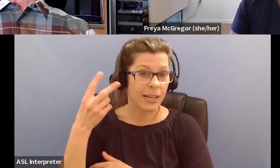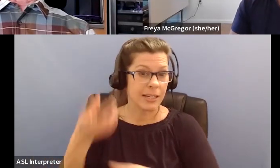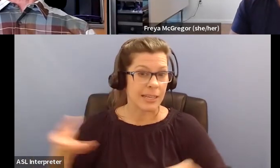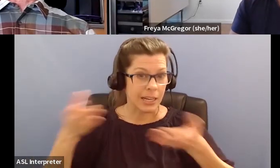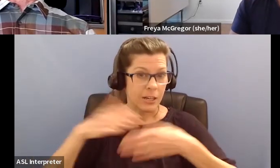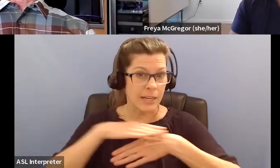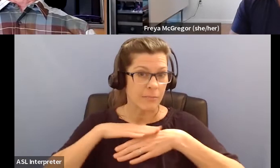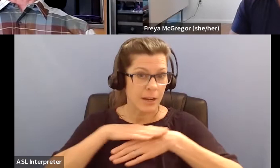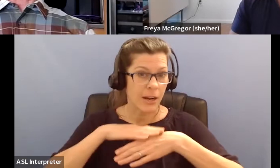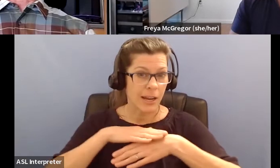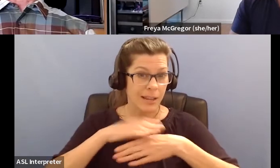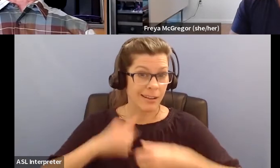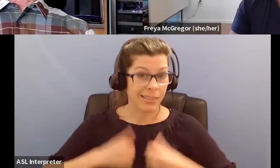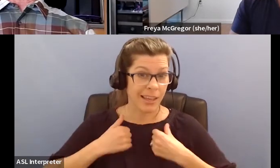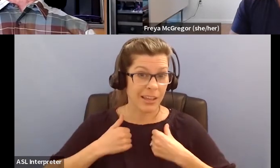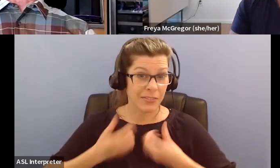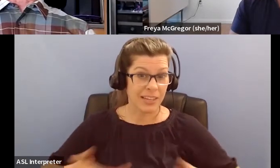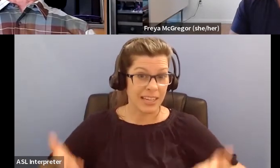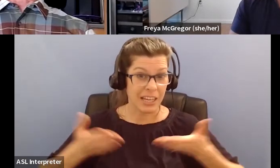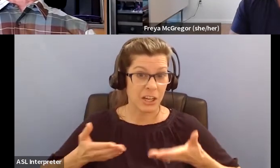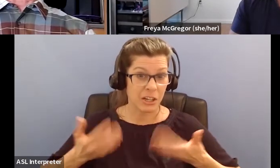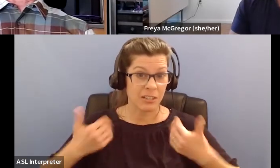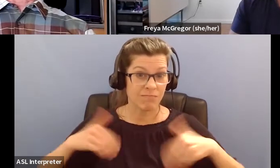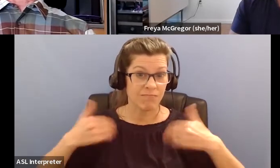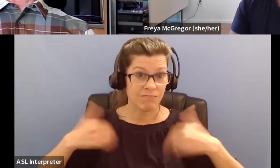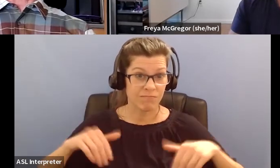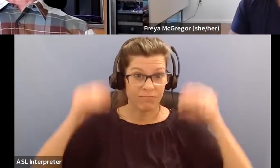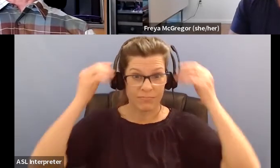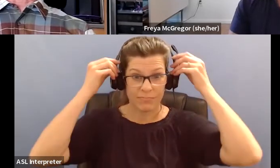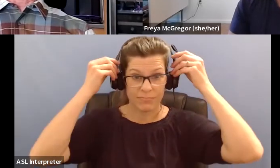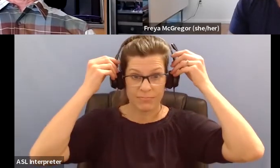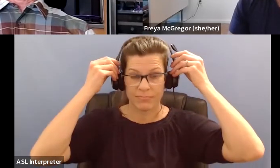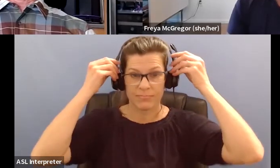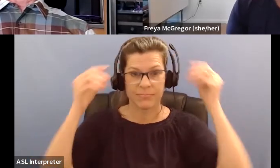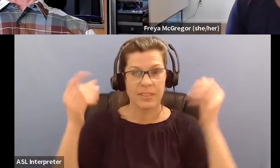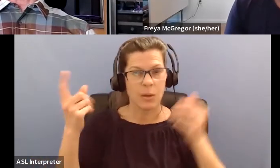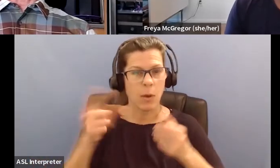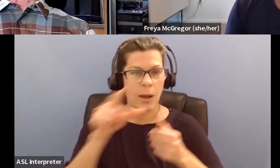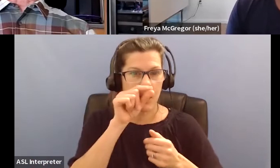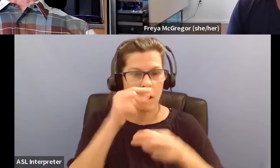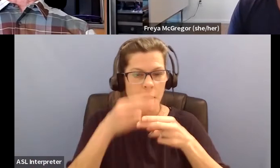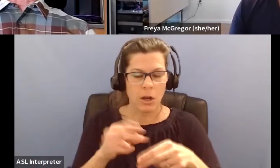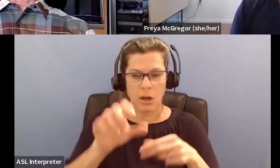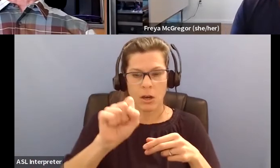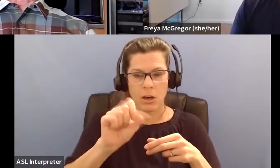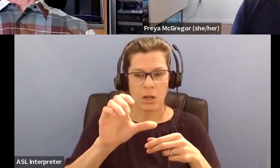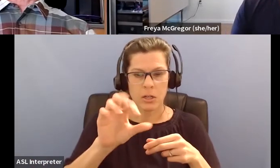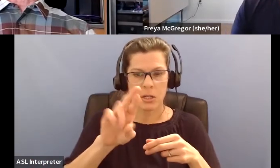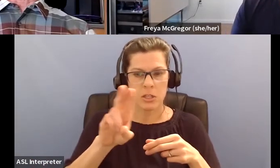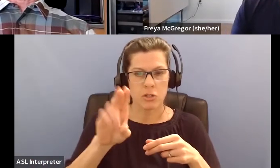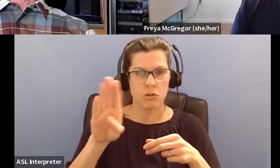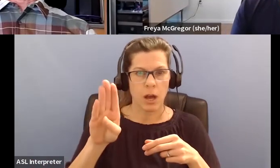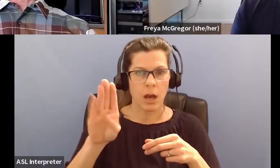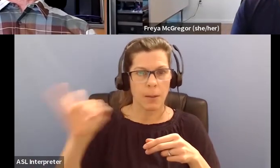And also talking about the ornery, I'm sure they didn't call it a scrub jay, but the spirit that they called it some